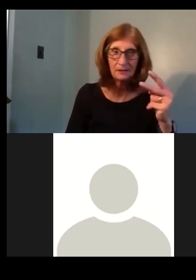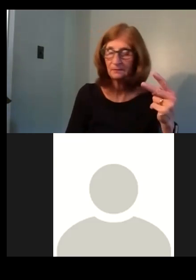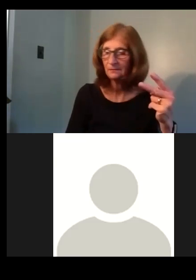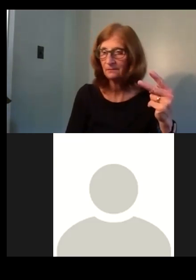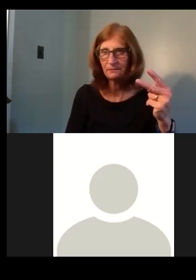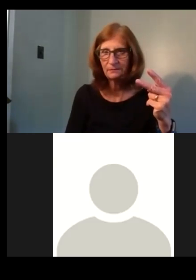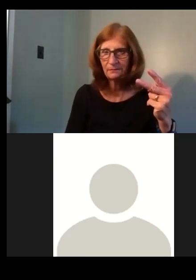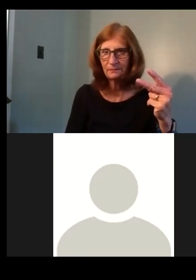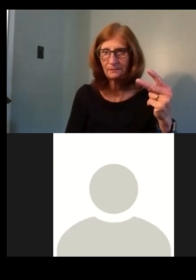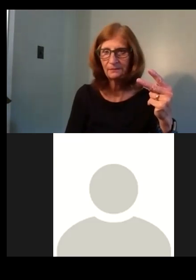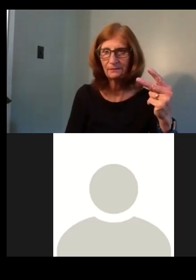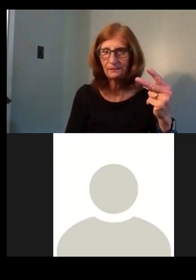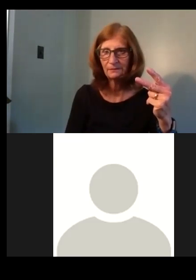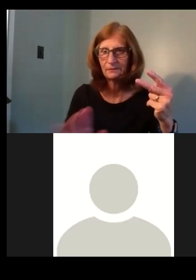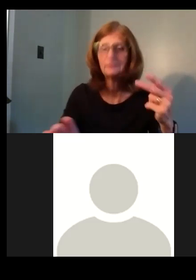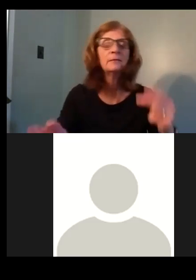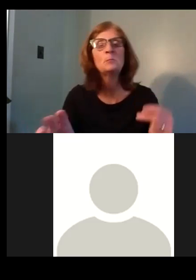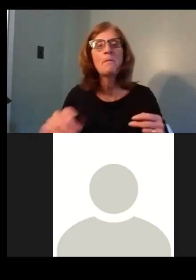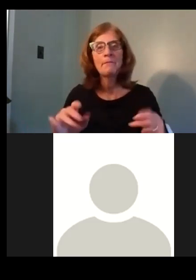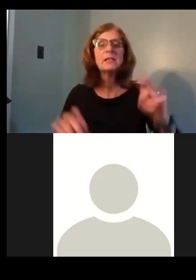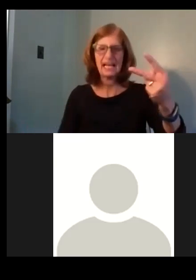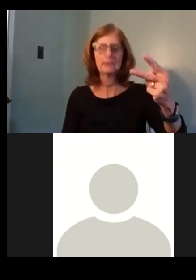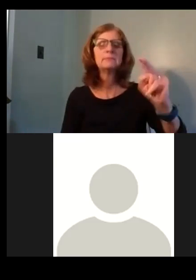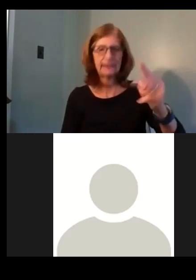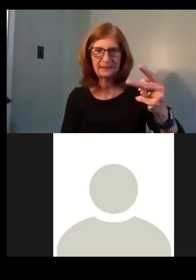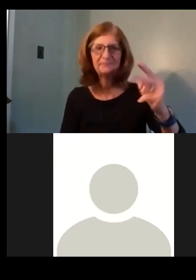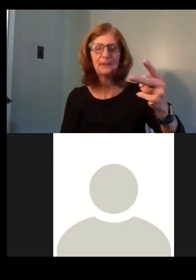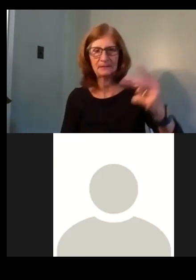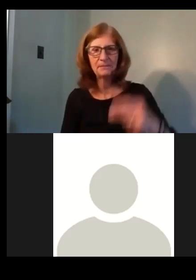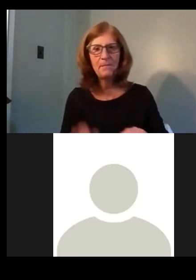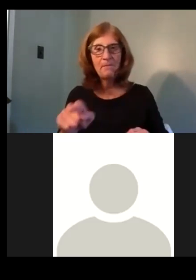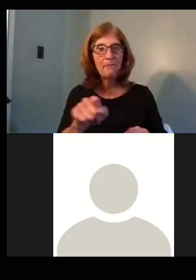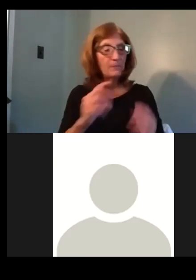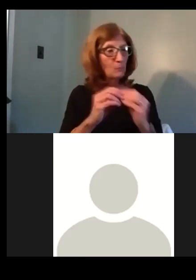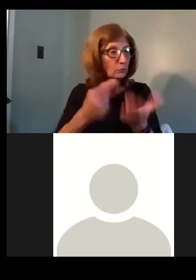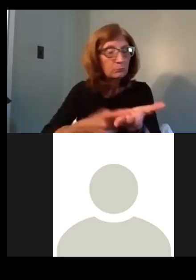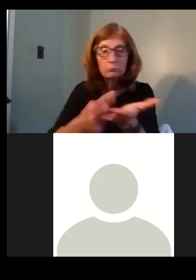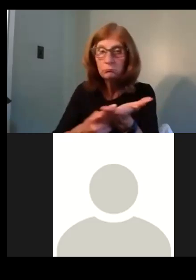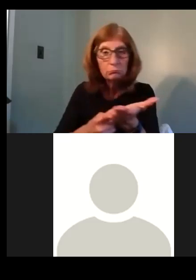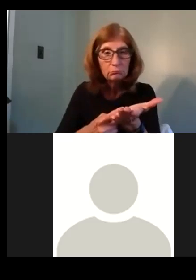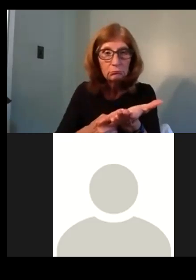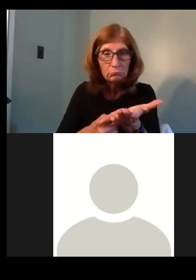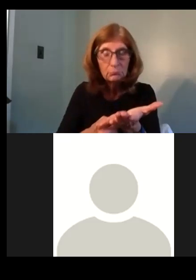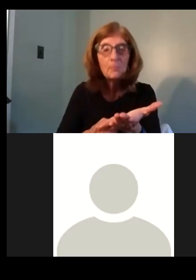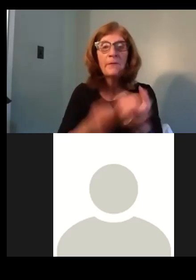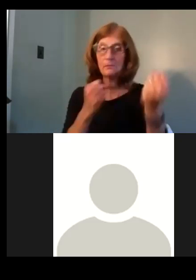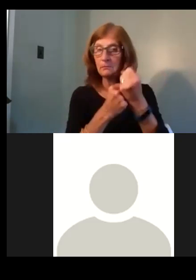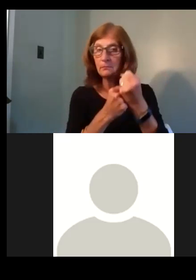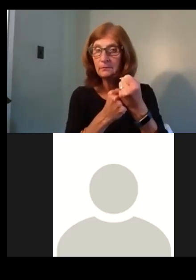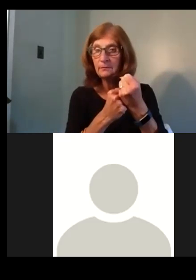I can't, sorry. My, my mic was frozen. Second. Thank you. Any further discussion? All those in favor?